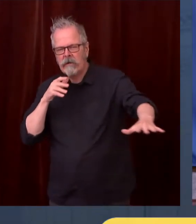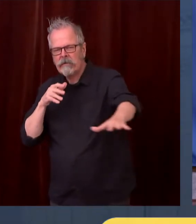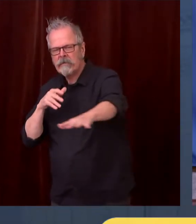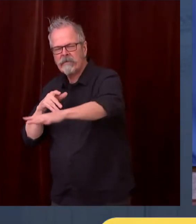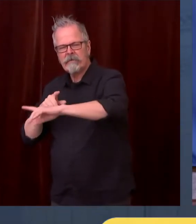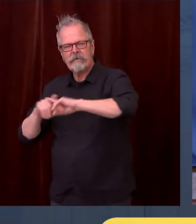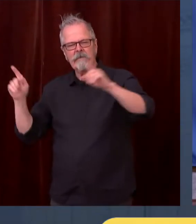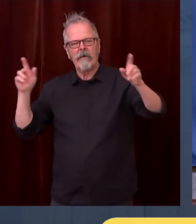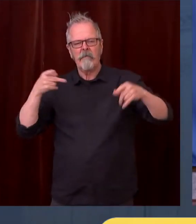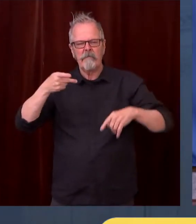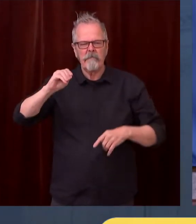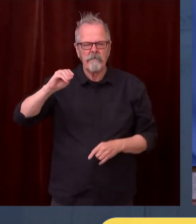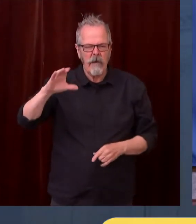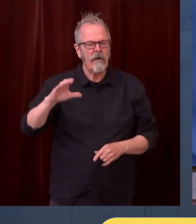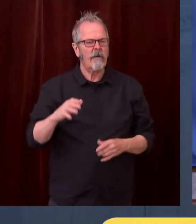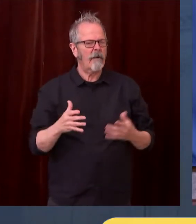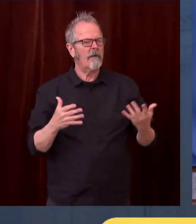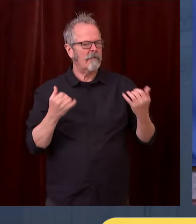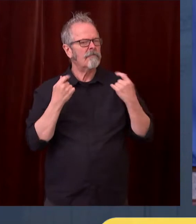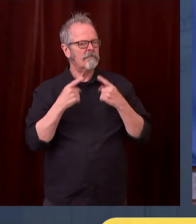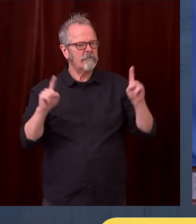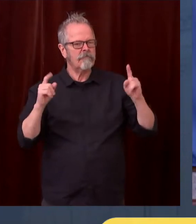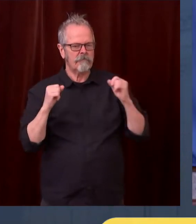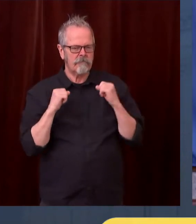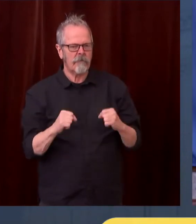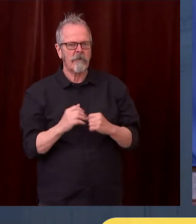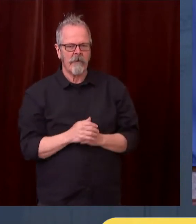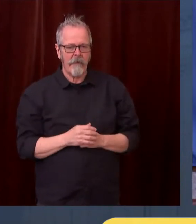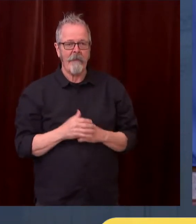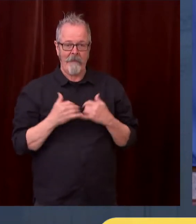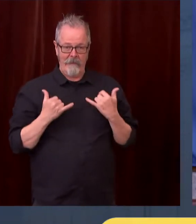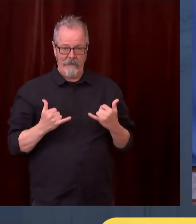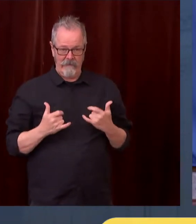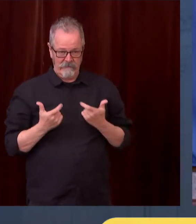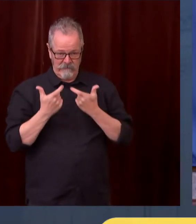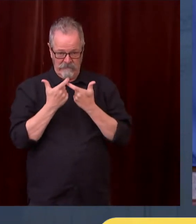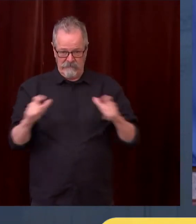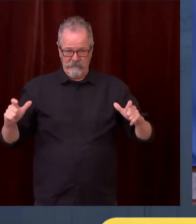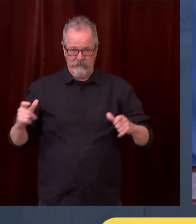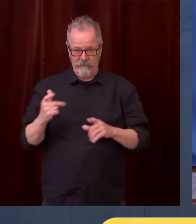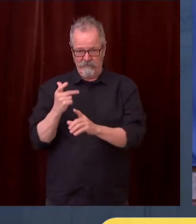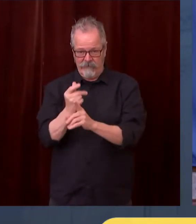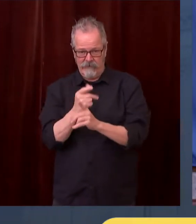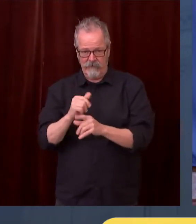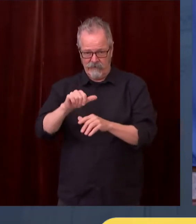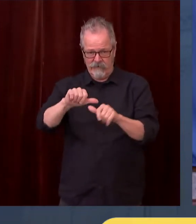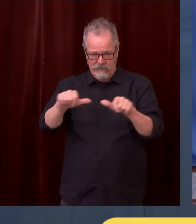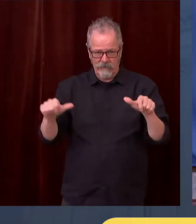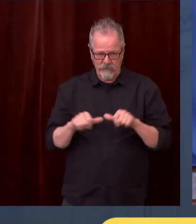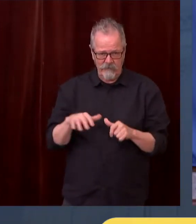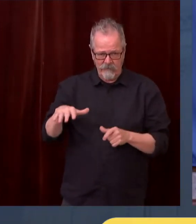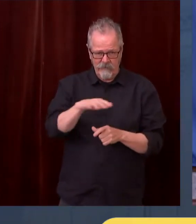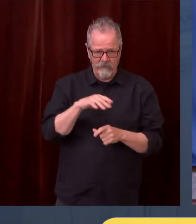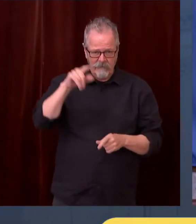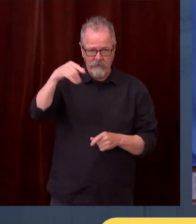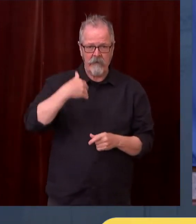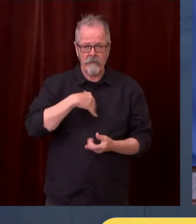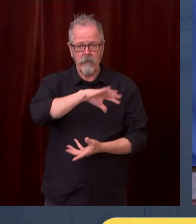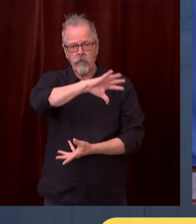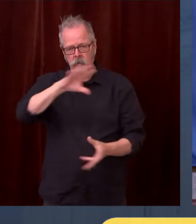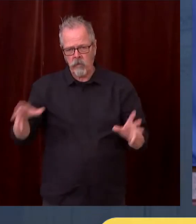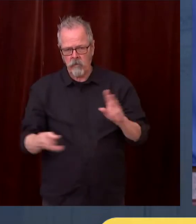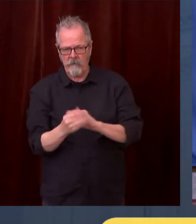eastern Washington, particularly given the challenges of the Hispanic community and the agricultural working community.